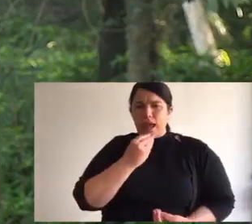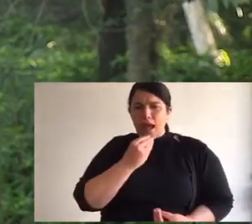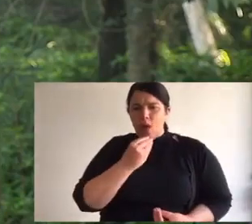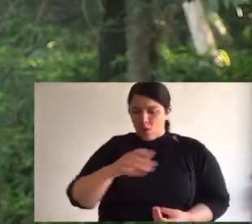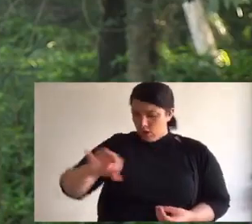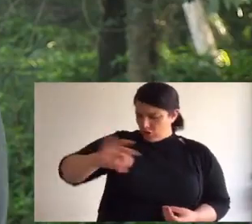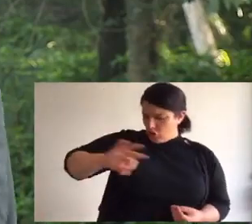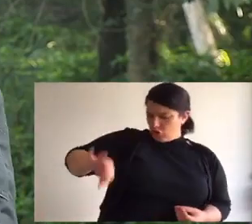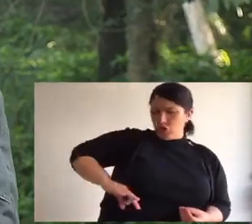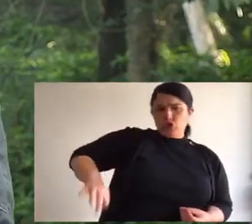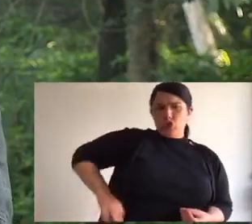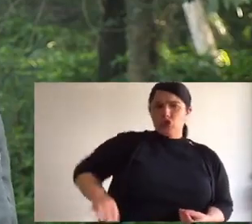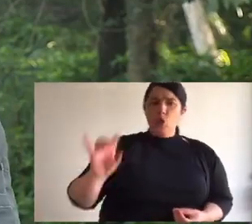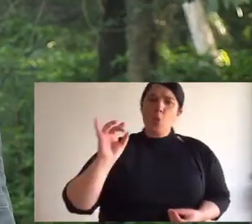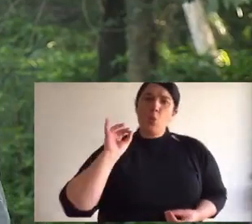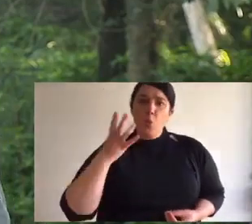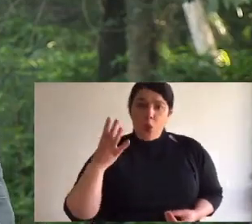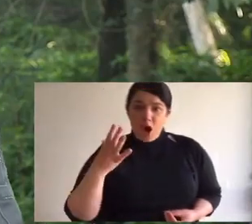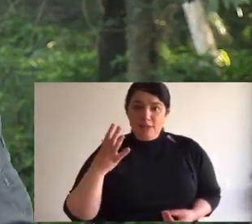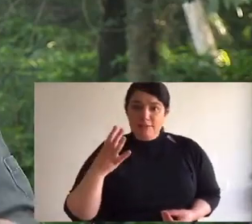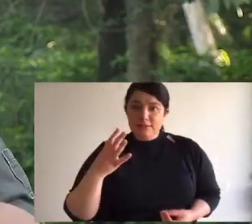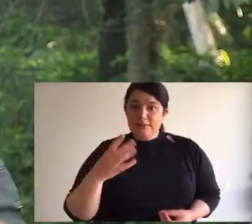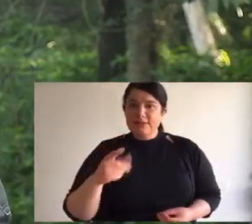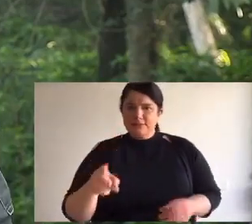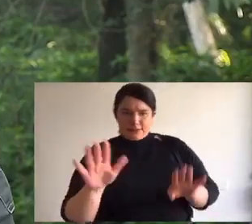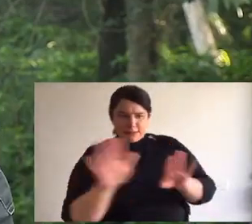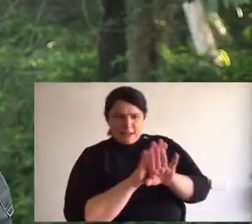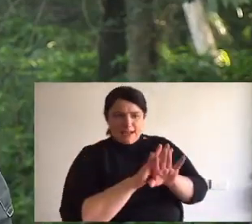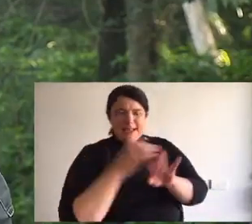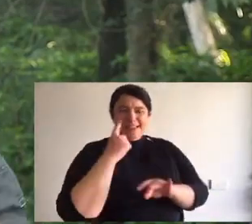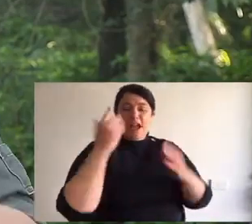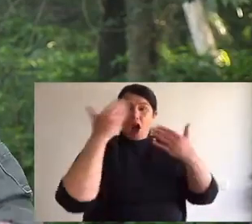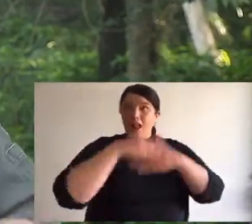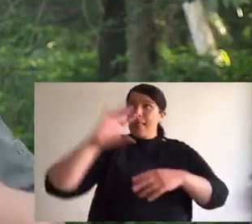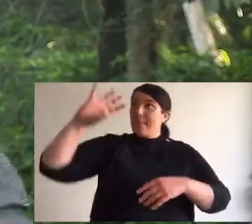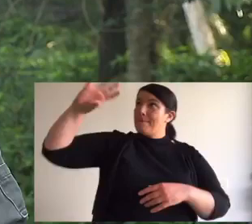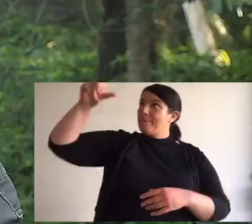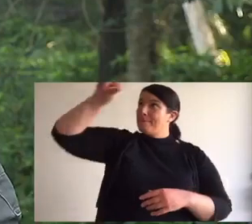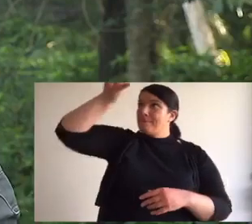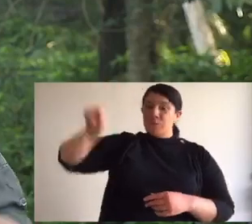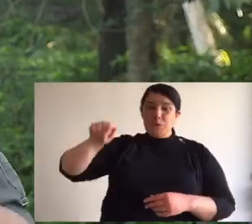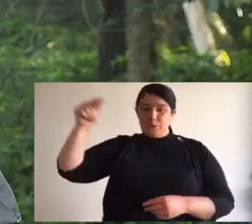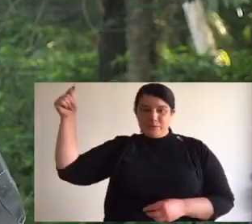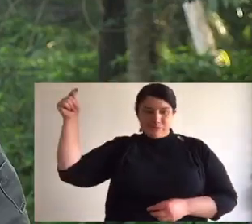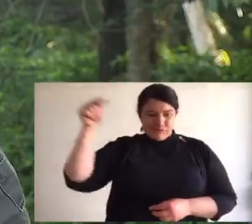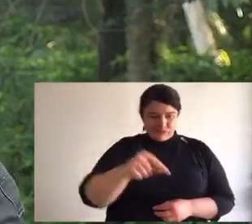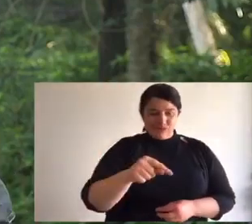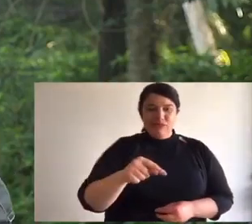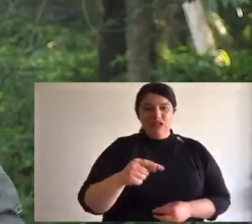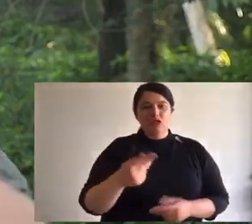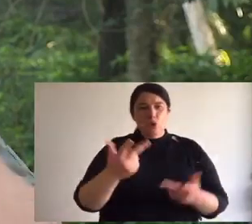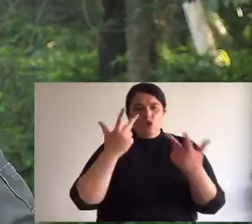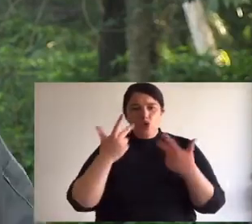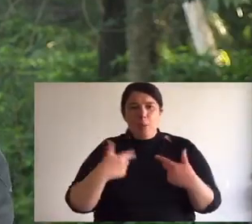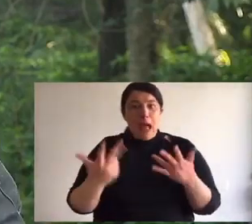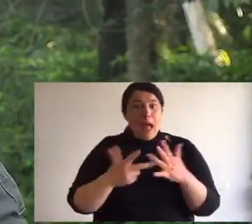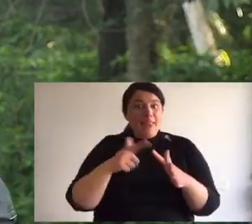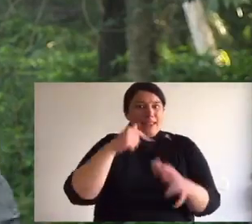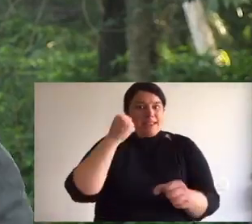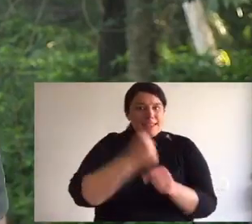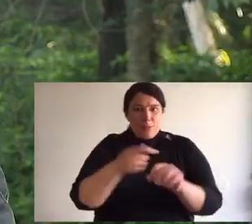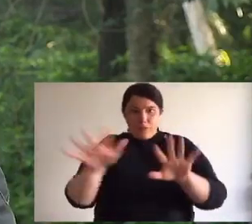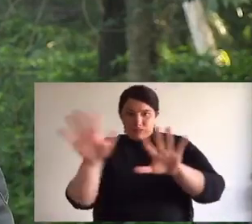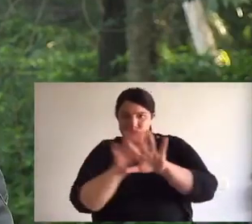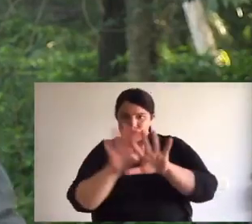brown body is broken up by the white dots. There's two examples. Find me another one. Tell me another example of disruptive